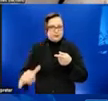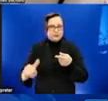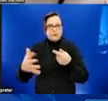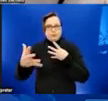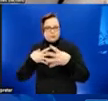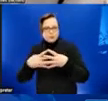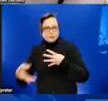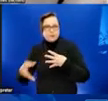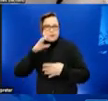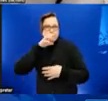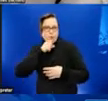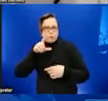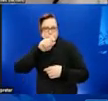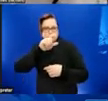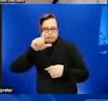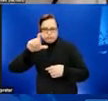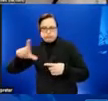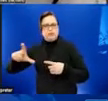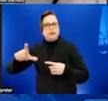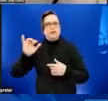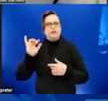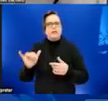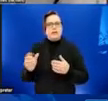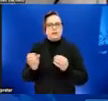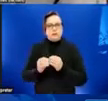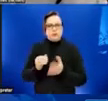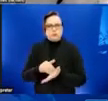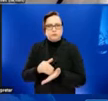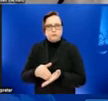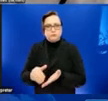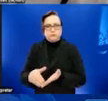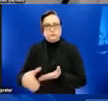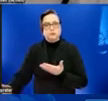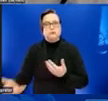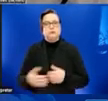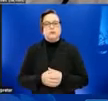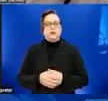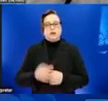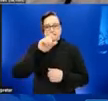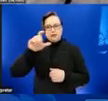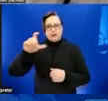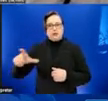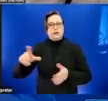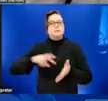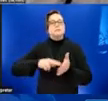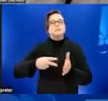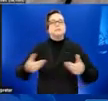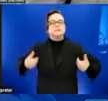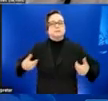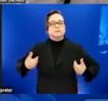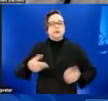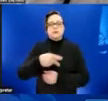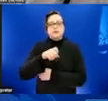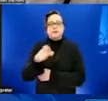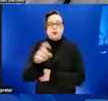this bar graph, is increasing over time. And these portions of the table tell us that monkeypox isn't just